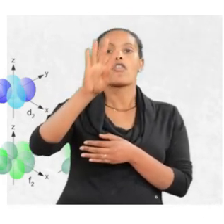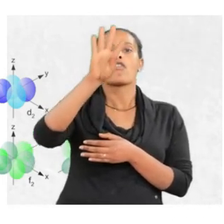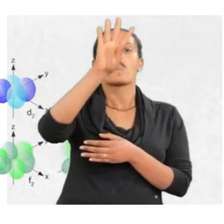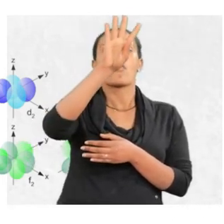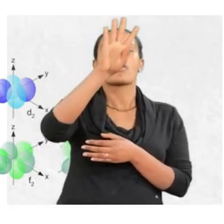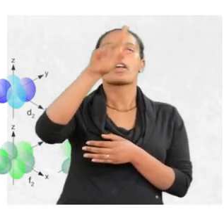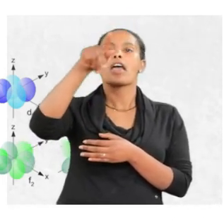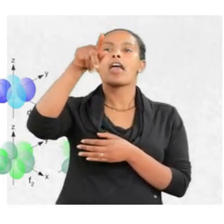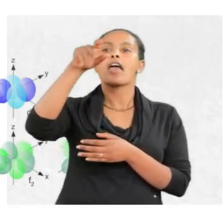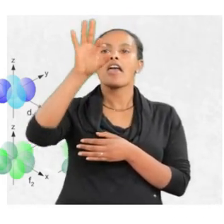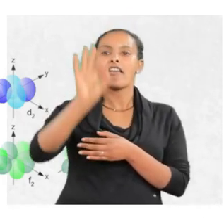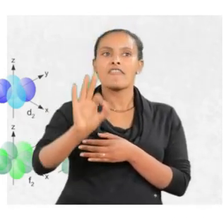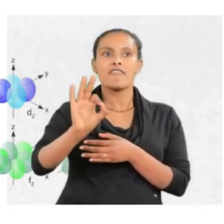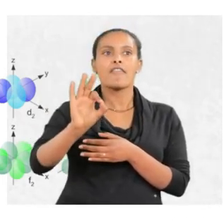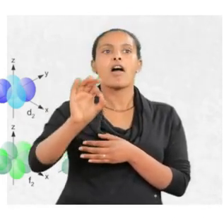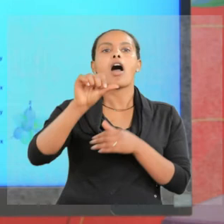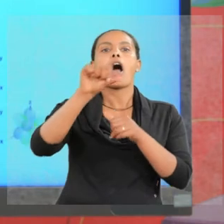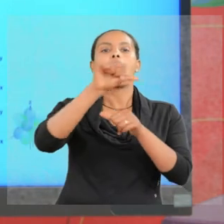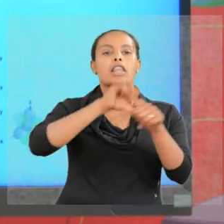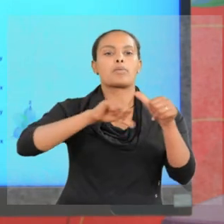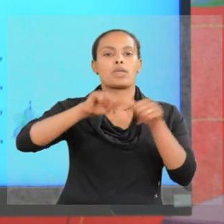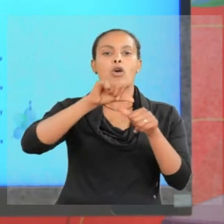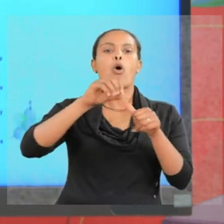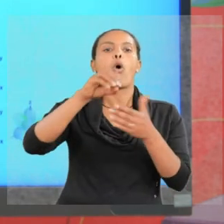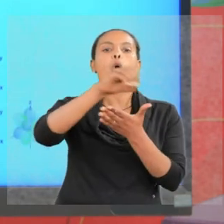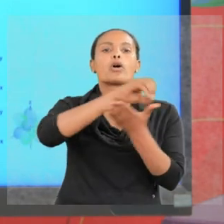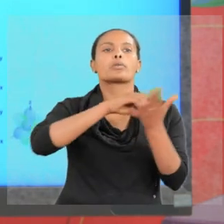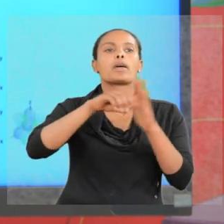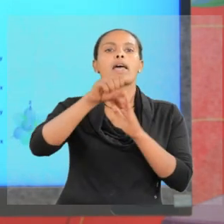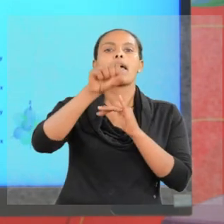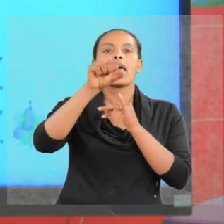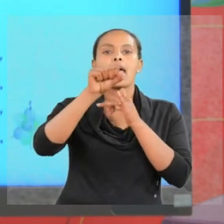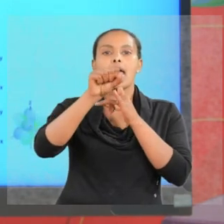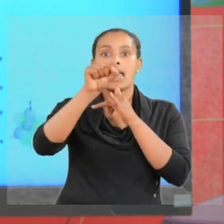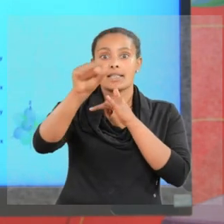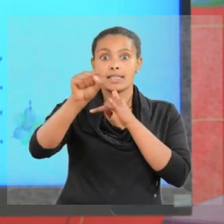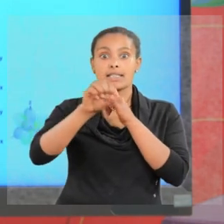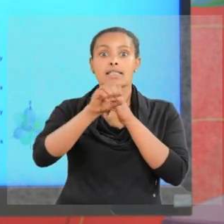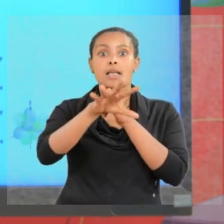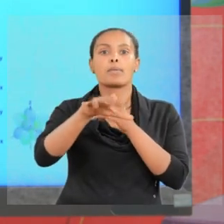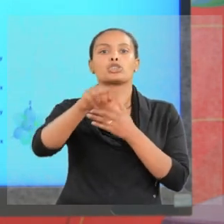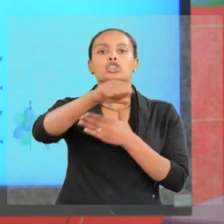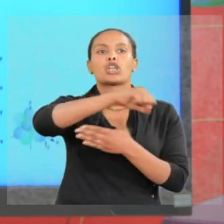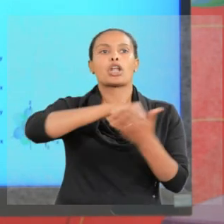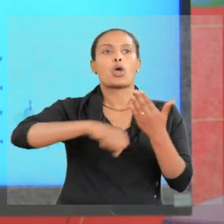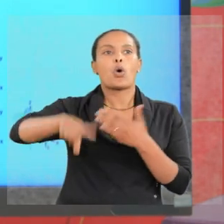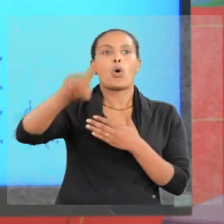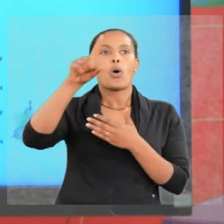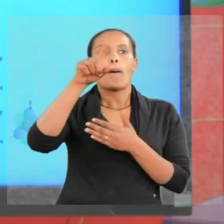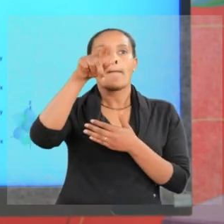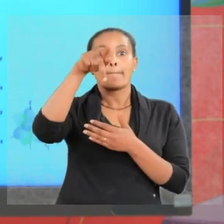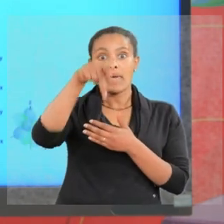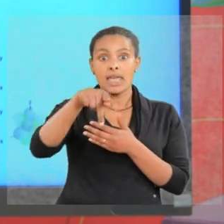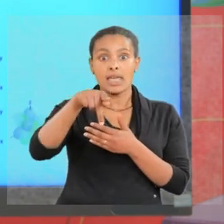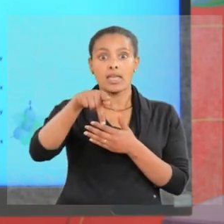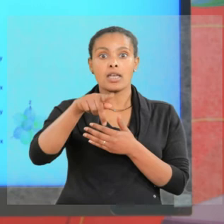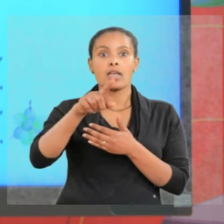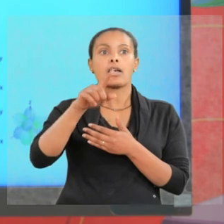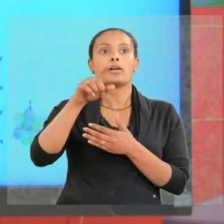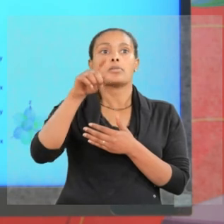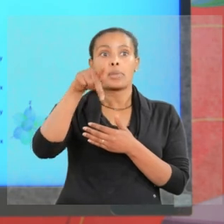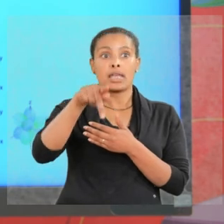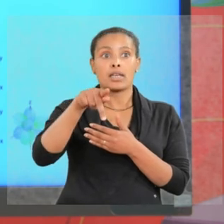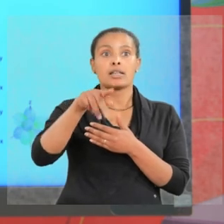4f atomic orbitals. S subshell has one orbital. P subshell has